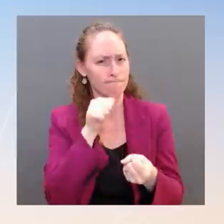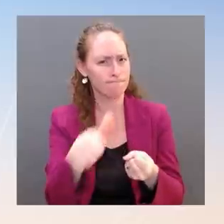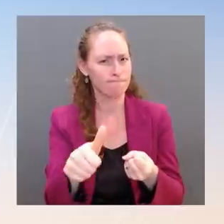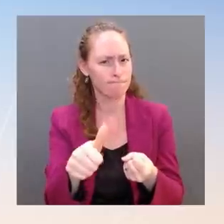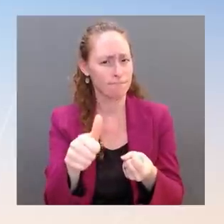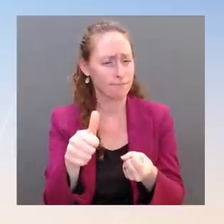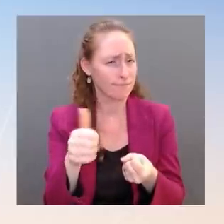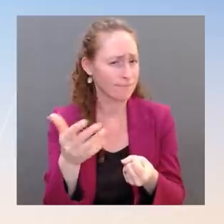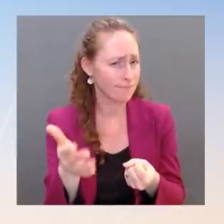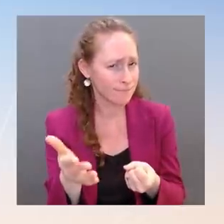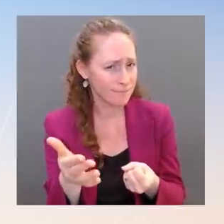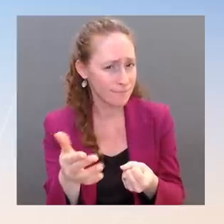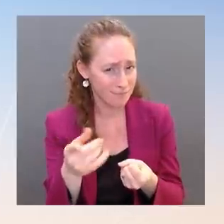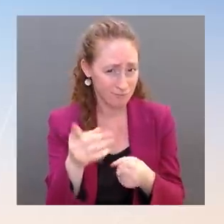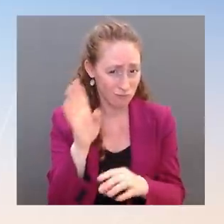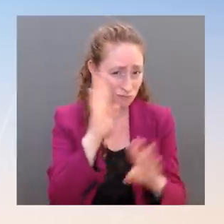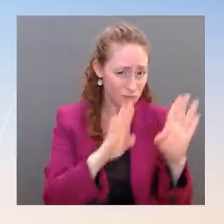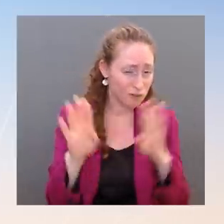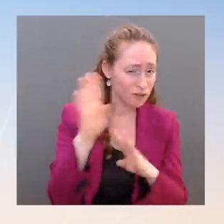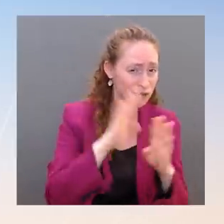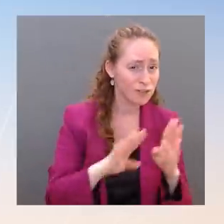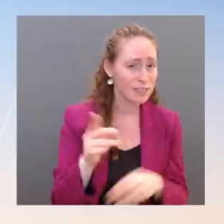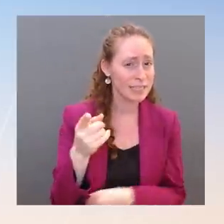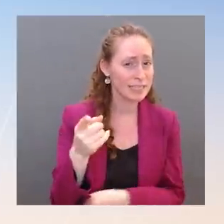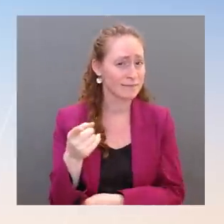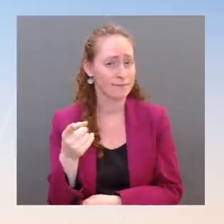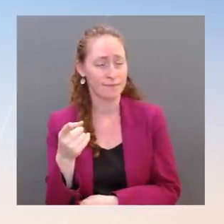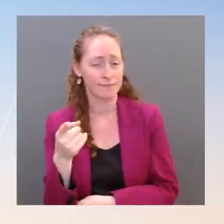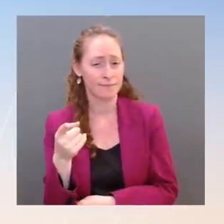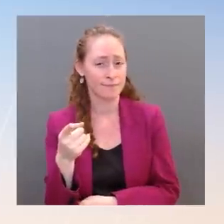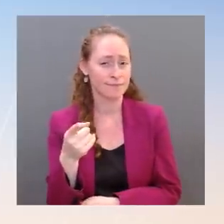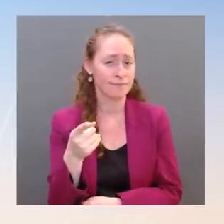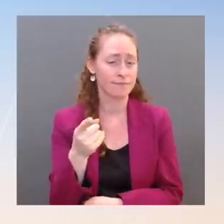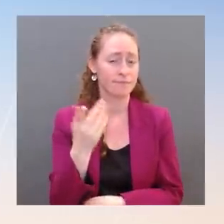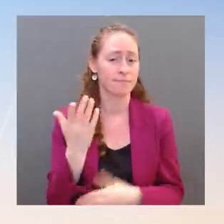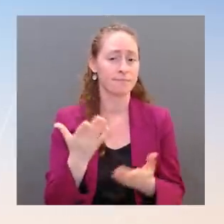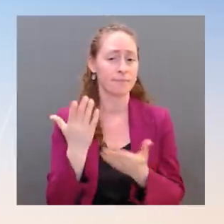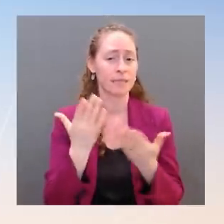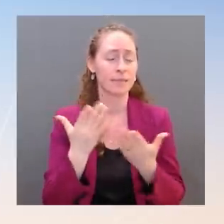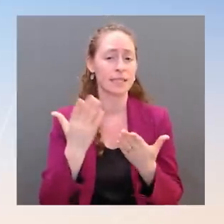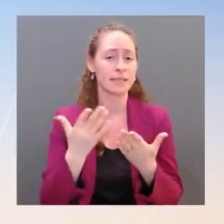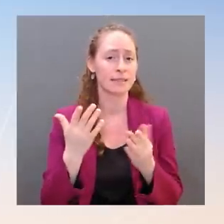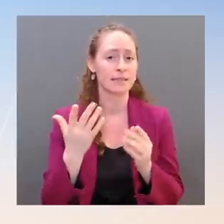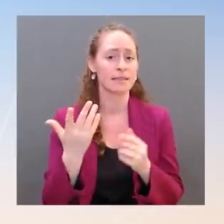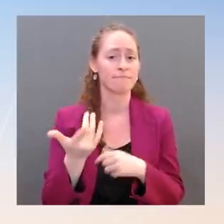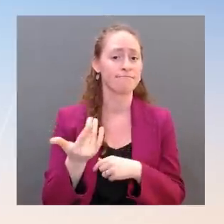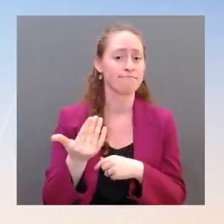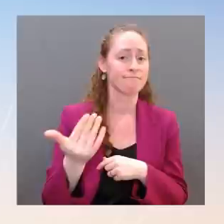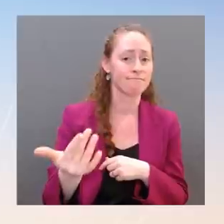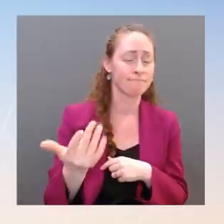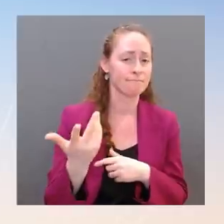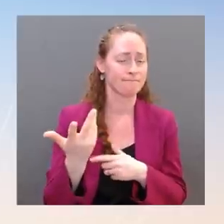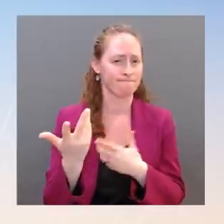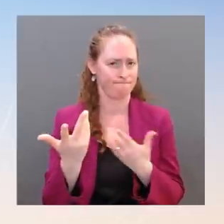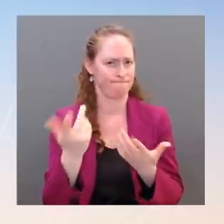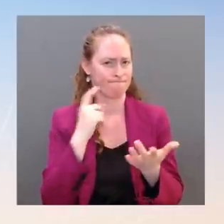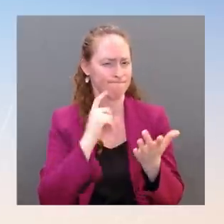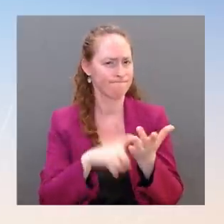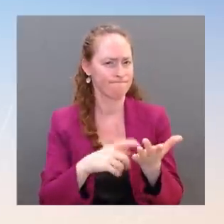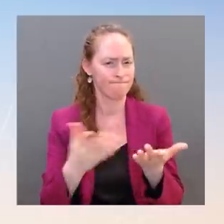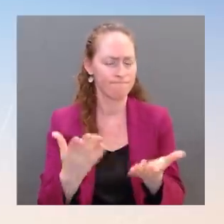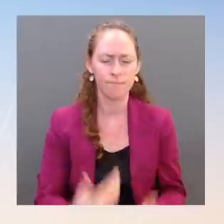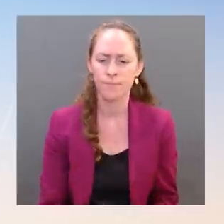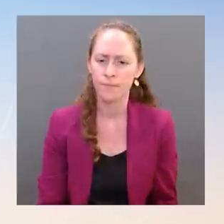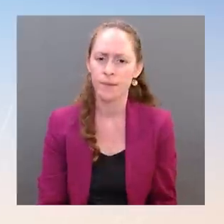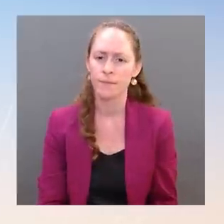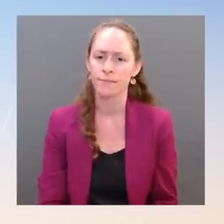that there are examples at least of growing concern or criticism resistance. And then I got one other on another part of the world. So first, growing